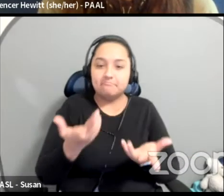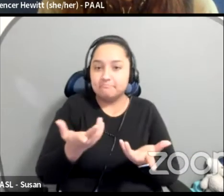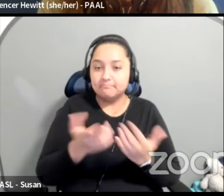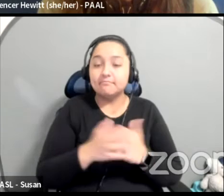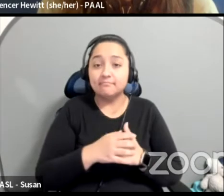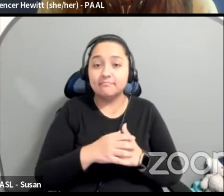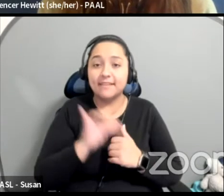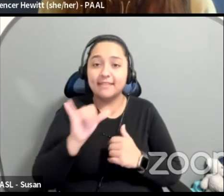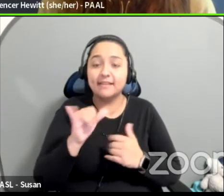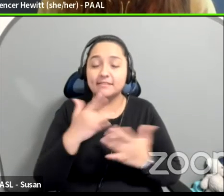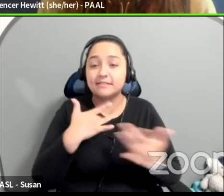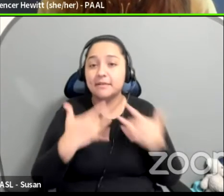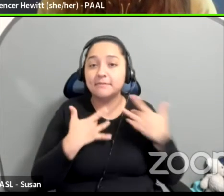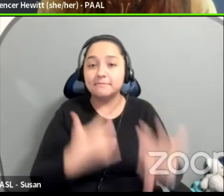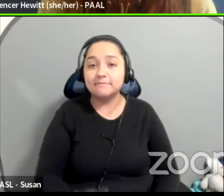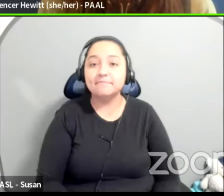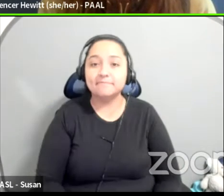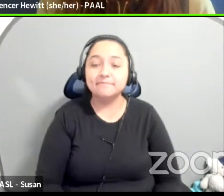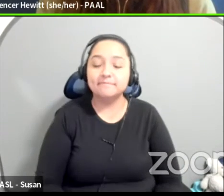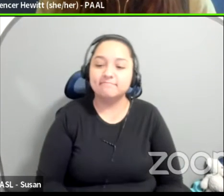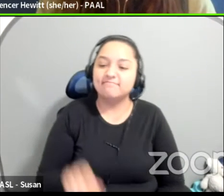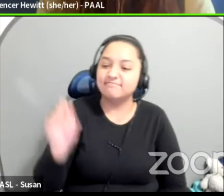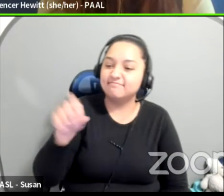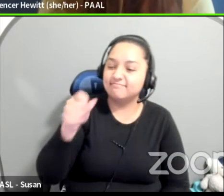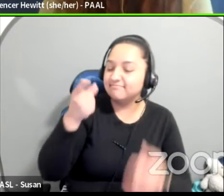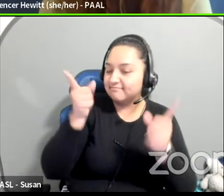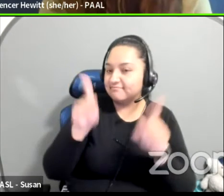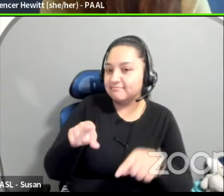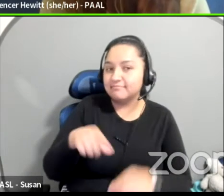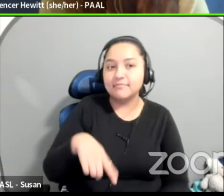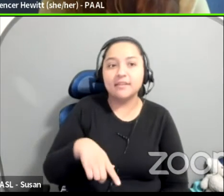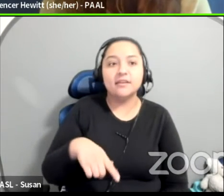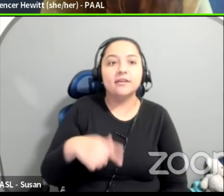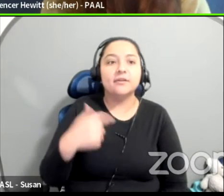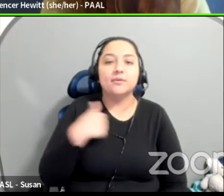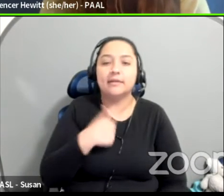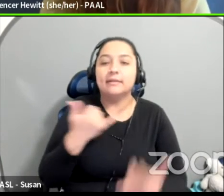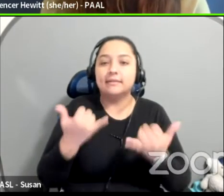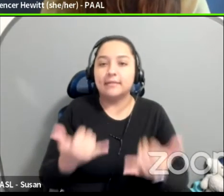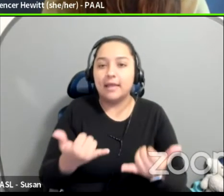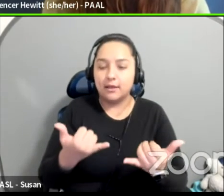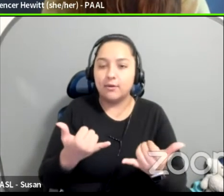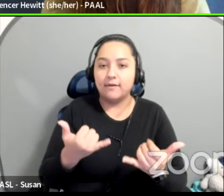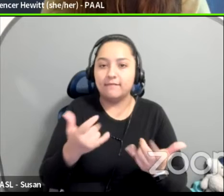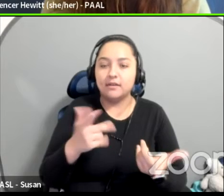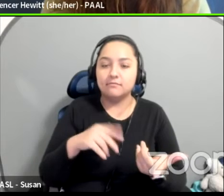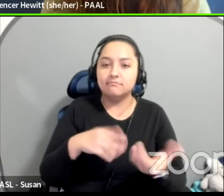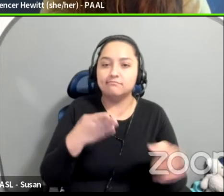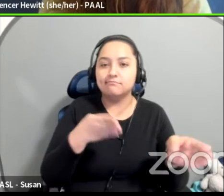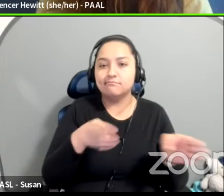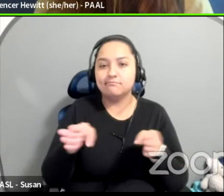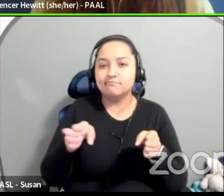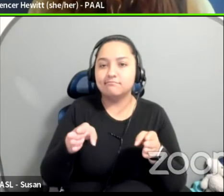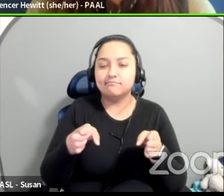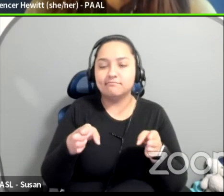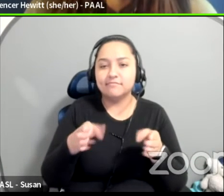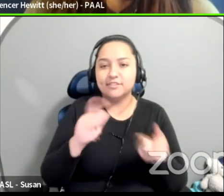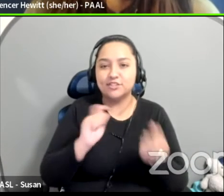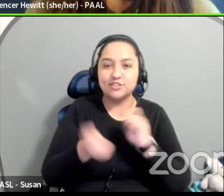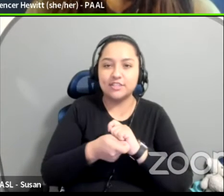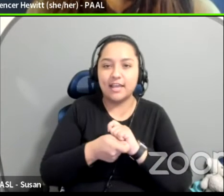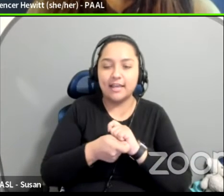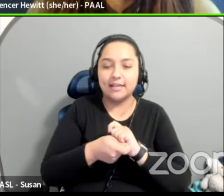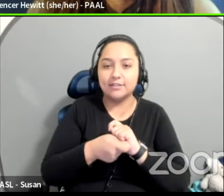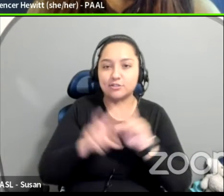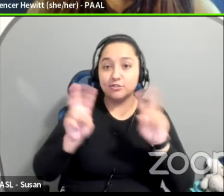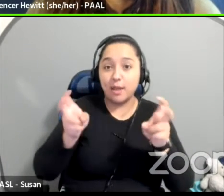which is exciting. Yeah. 100%. Um, we're going to take a pivot. Bradley has a fantastic question. Um, Bradley